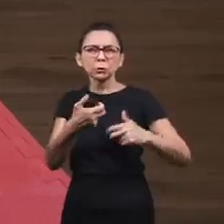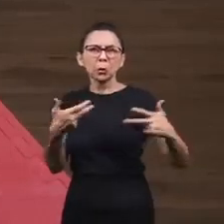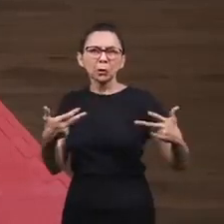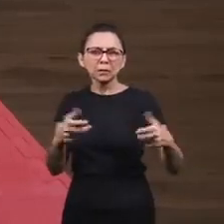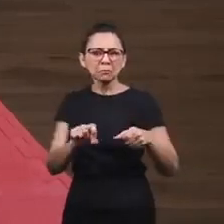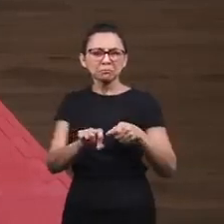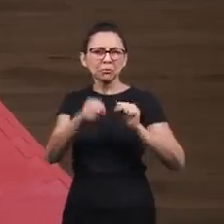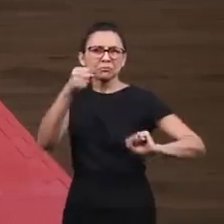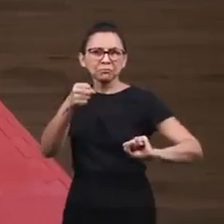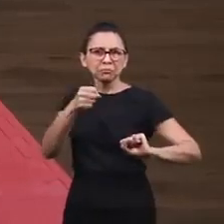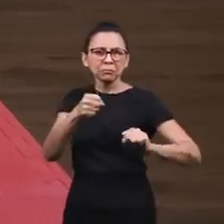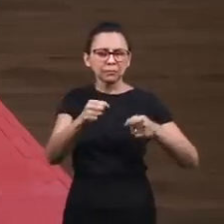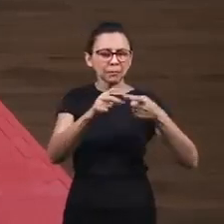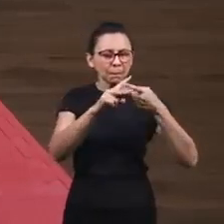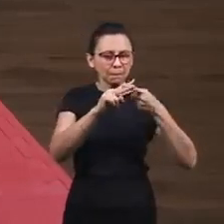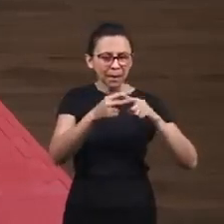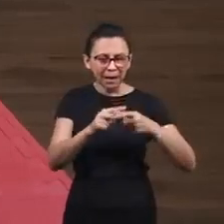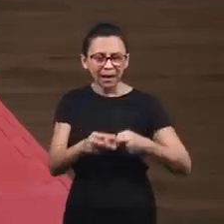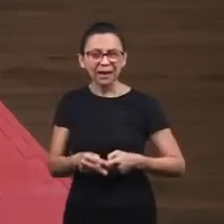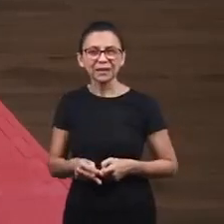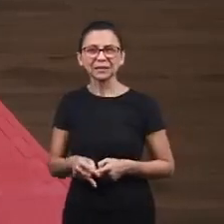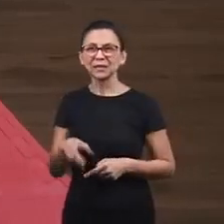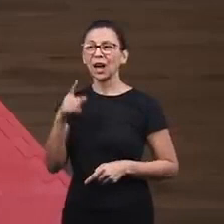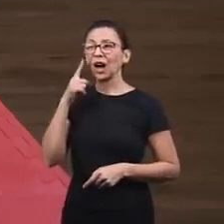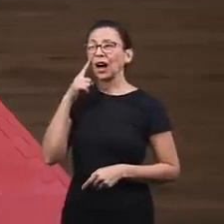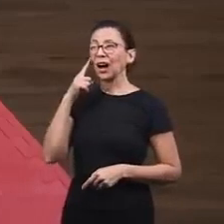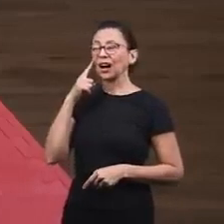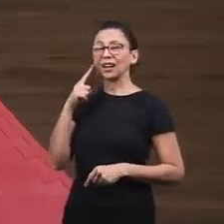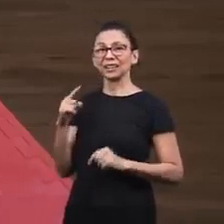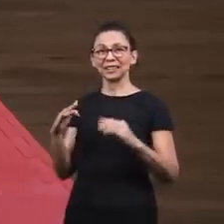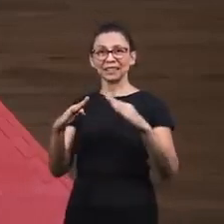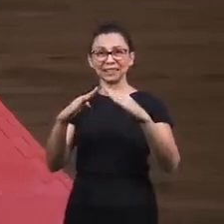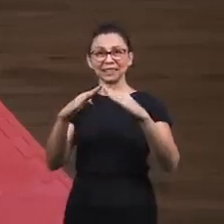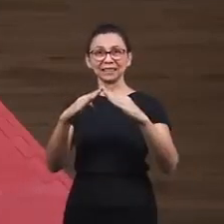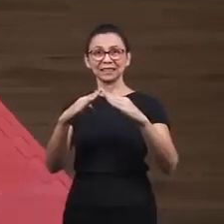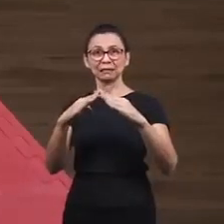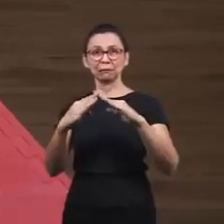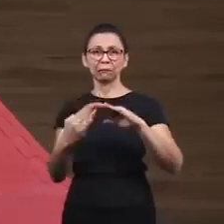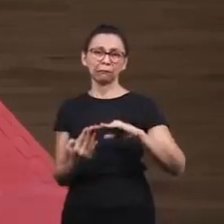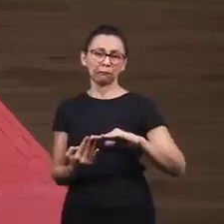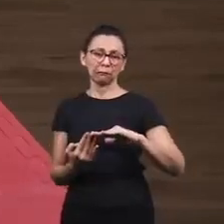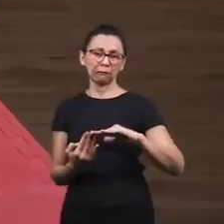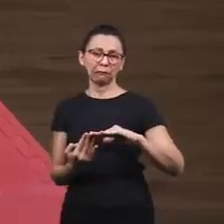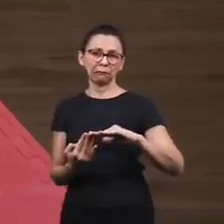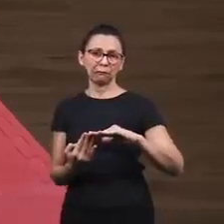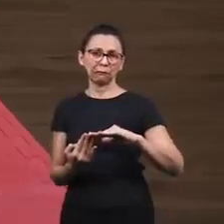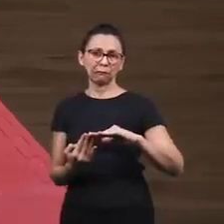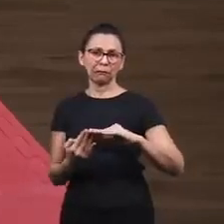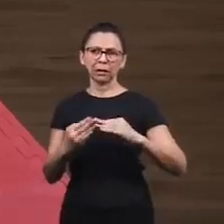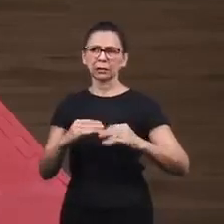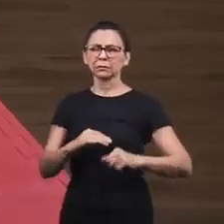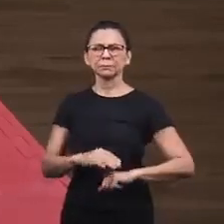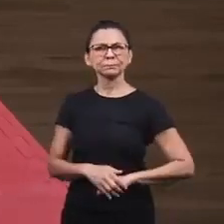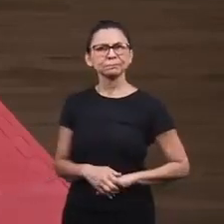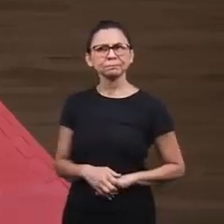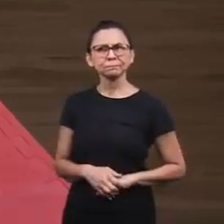recover something that got broken. Look what I brought. I brought this house right here. This house that's broken.